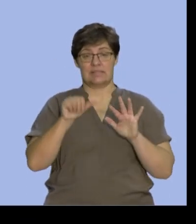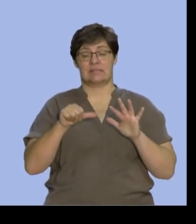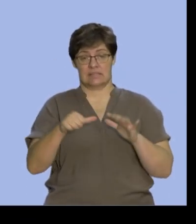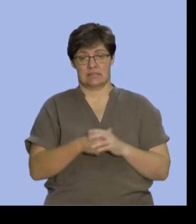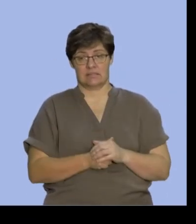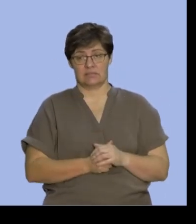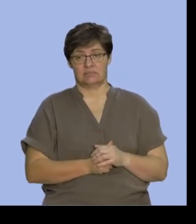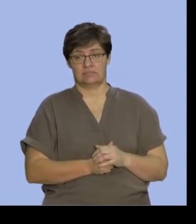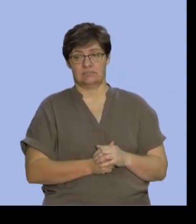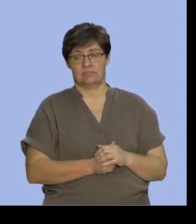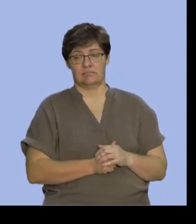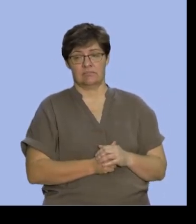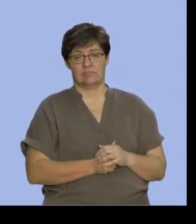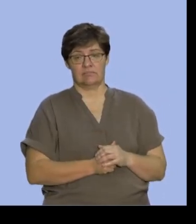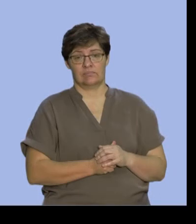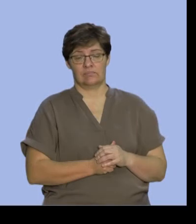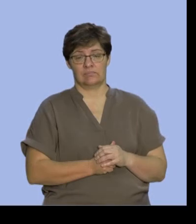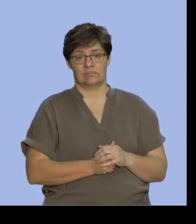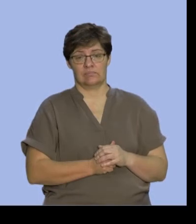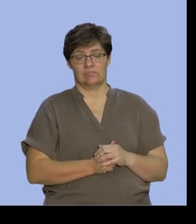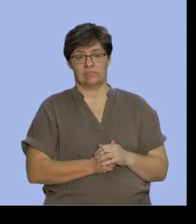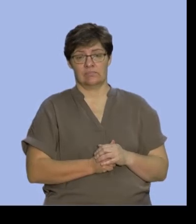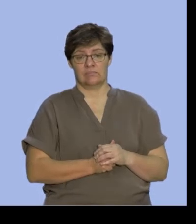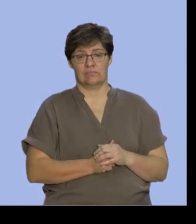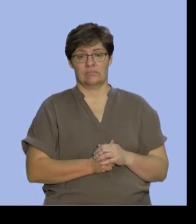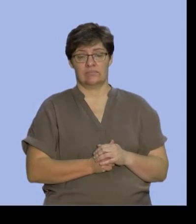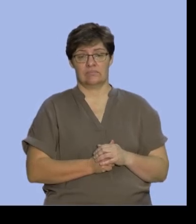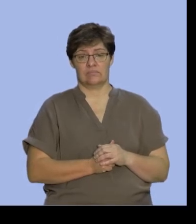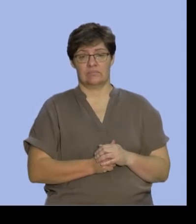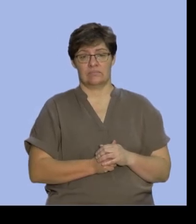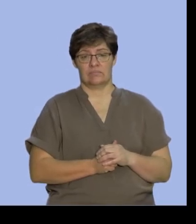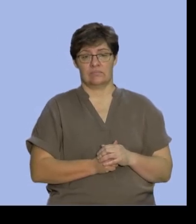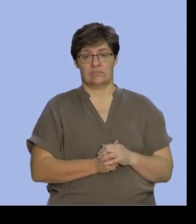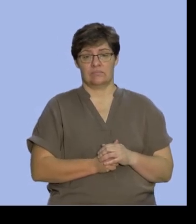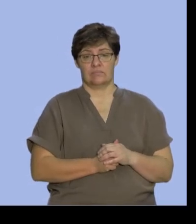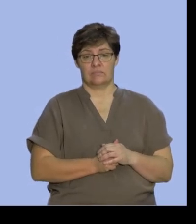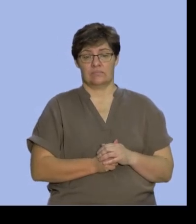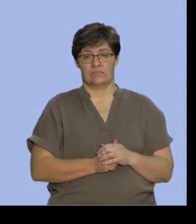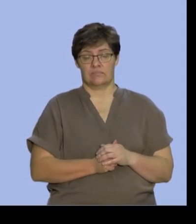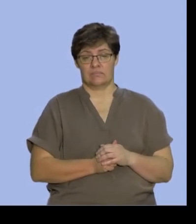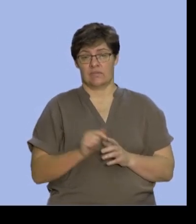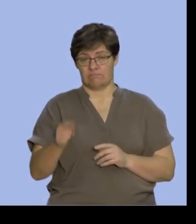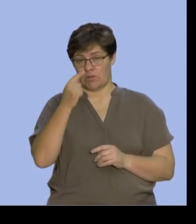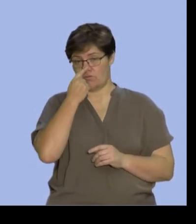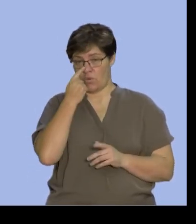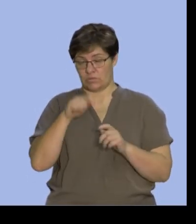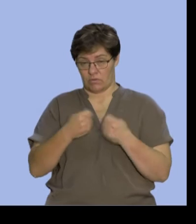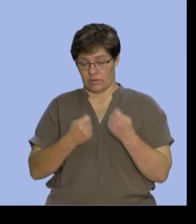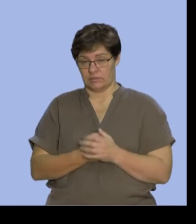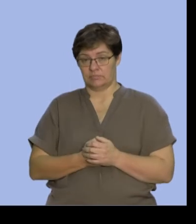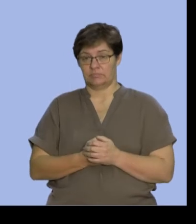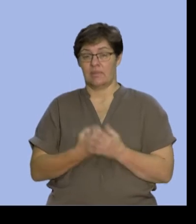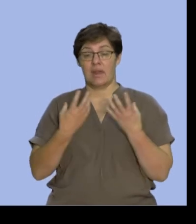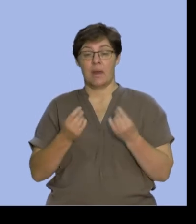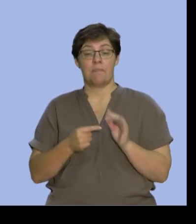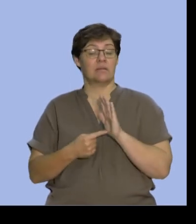color of my pen so we can get it very clear. So there's the people that have broken their nose. The number in that